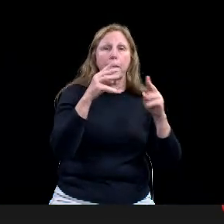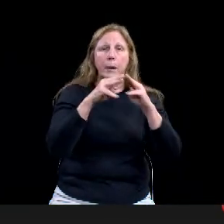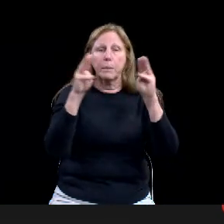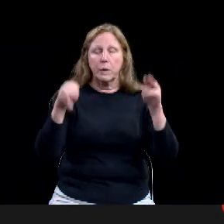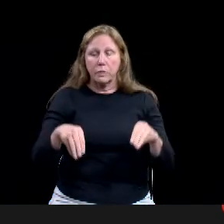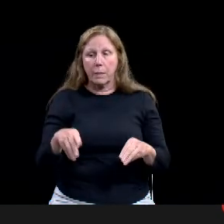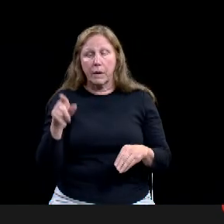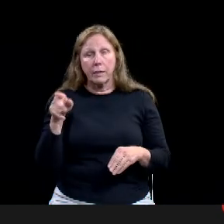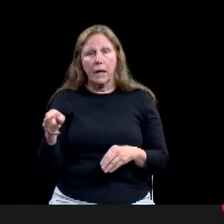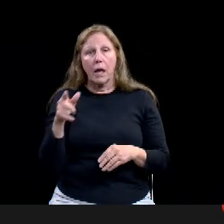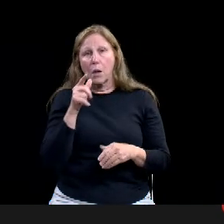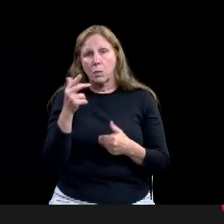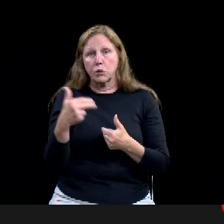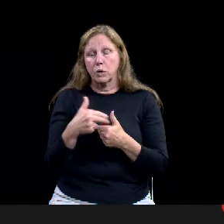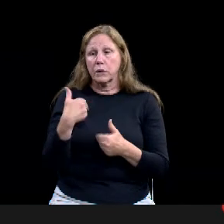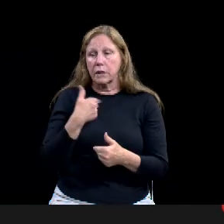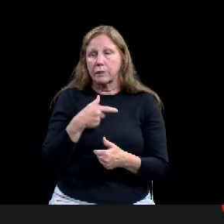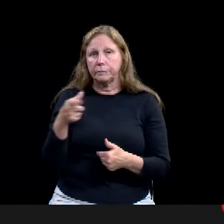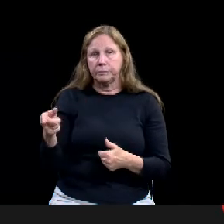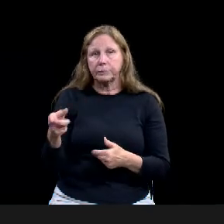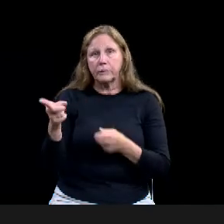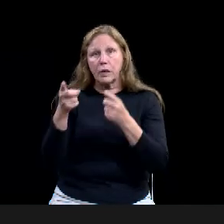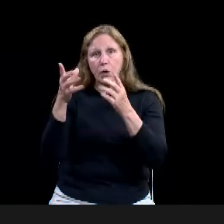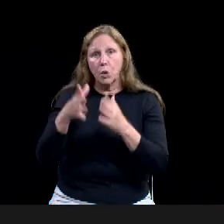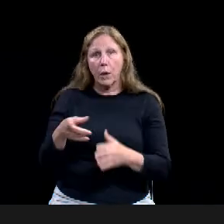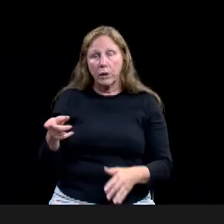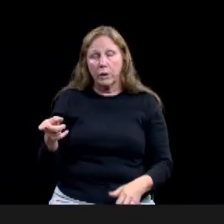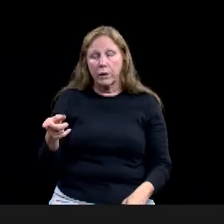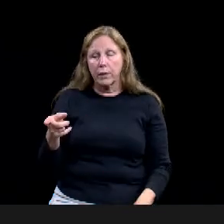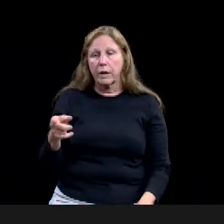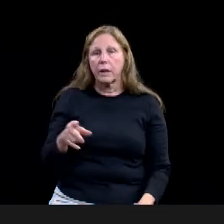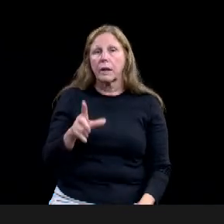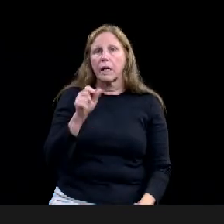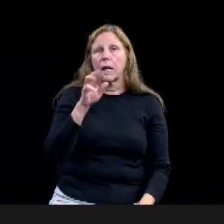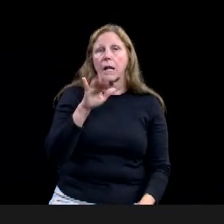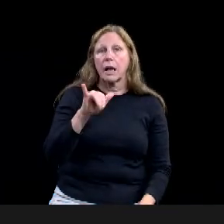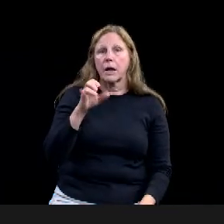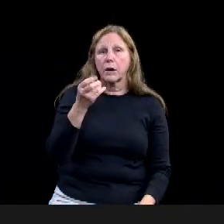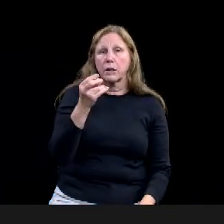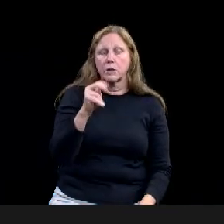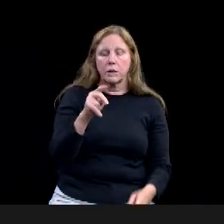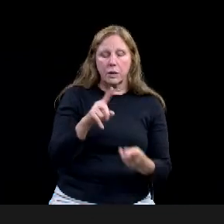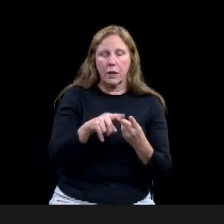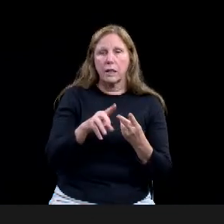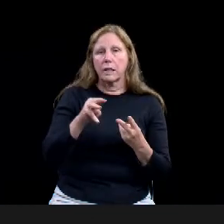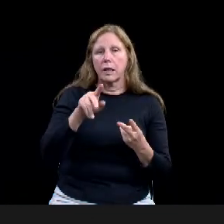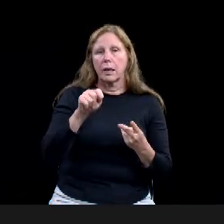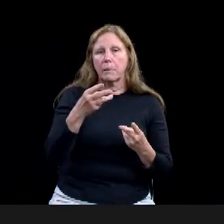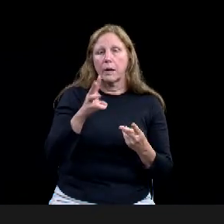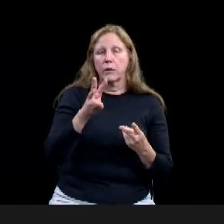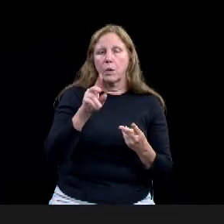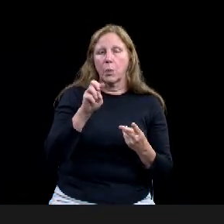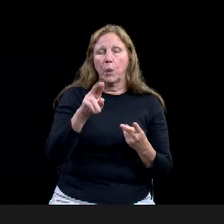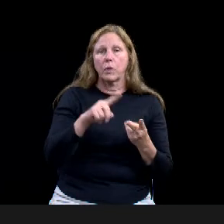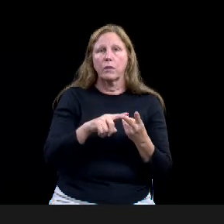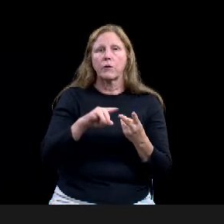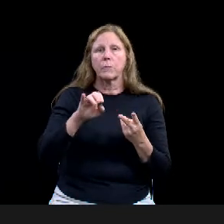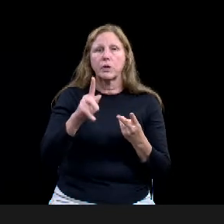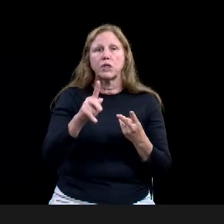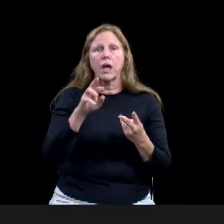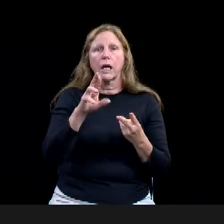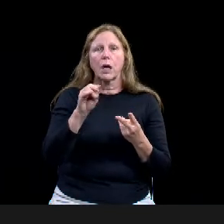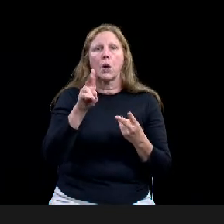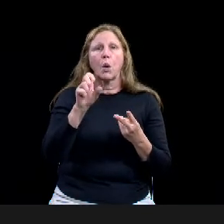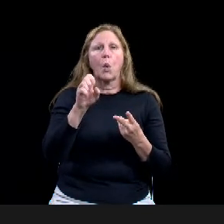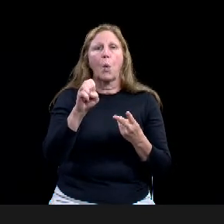Wheeler from Jack Rouse and associates. And this is a report to the council, um, based on an action you took back in March,